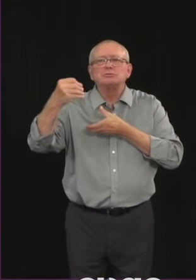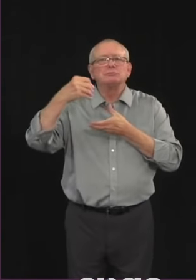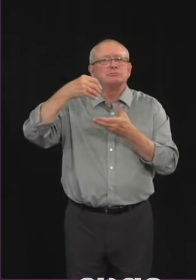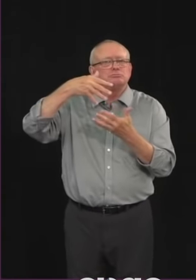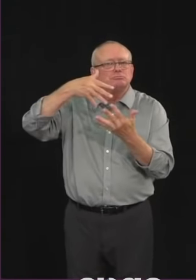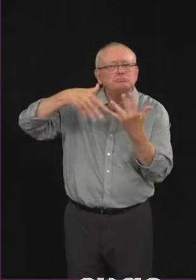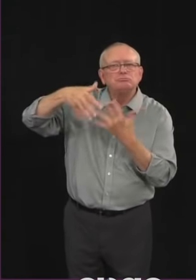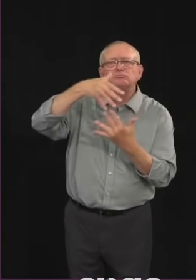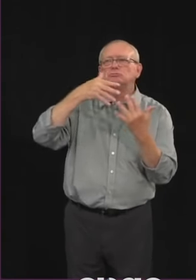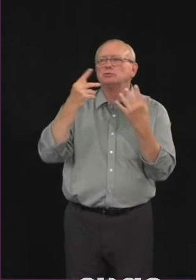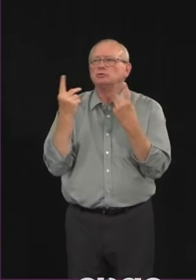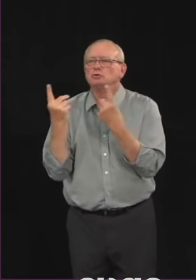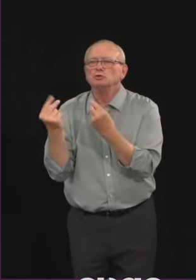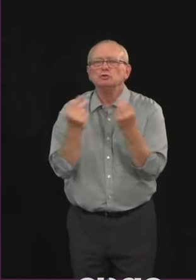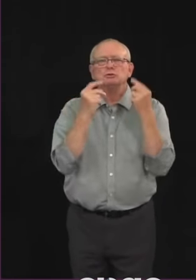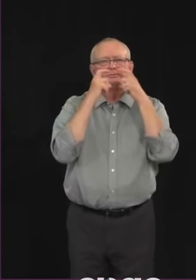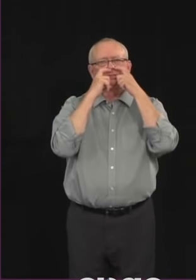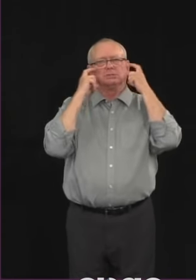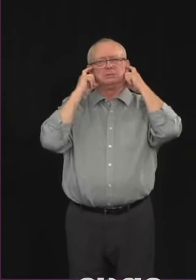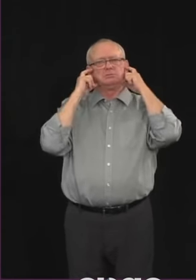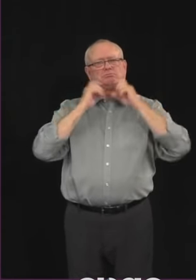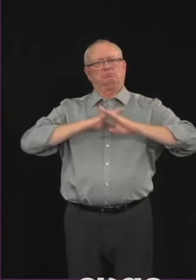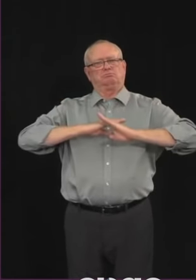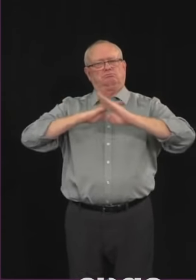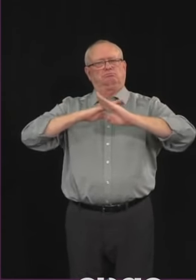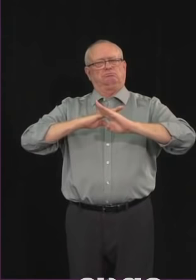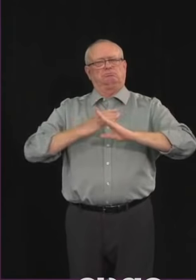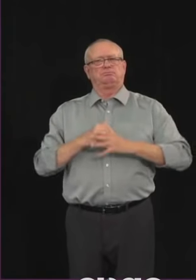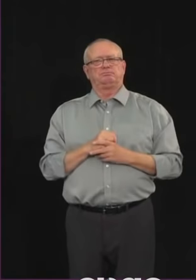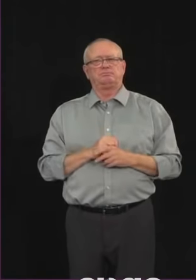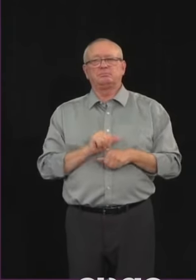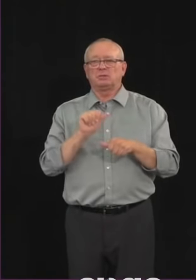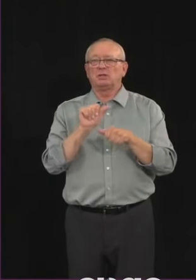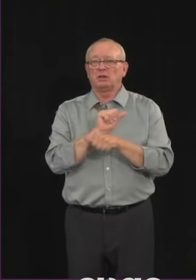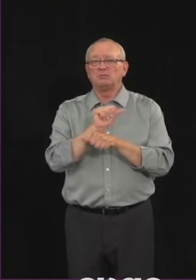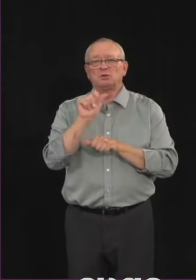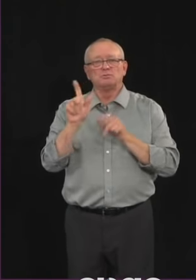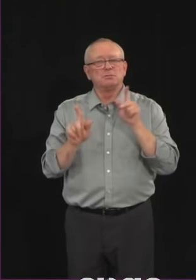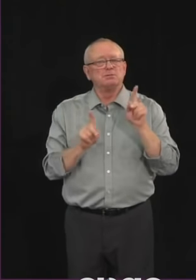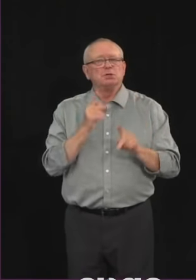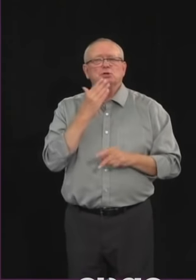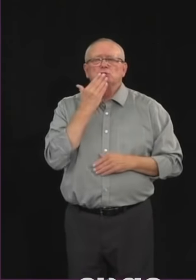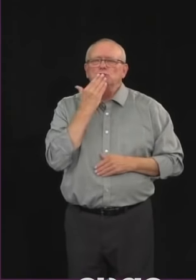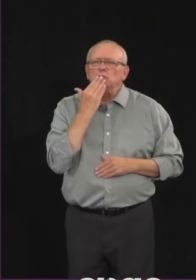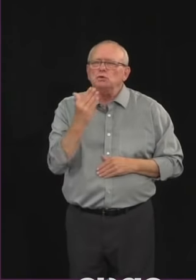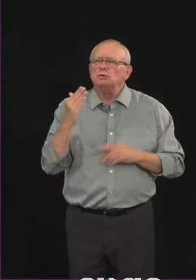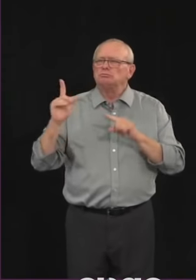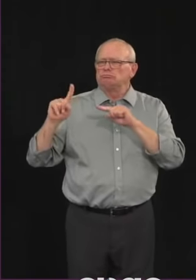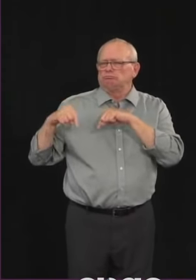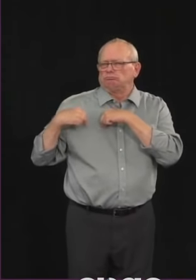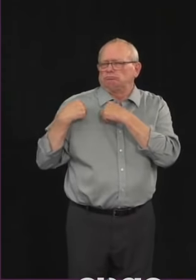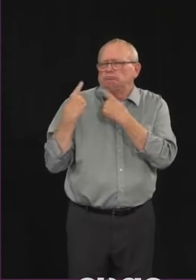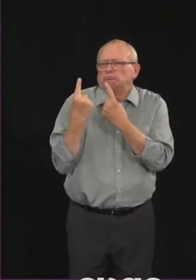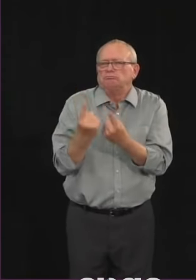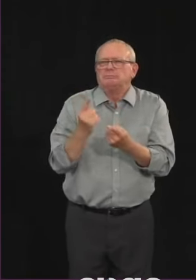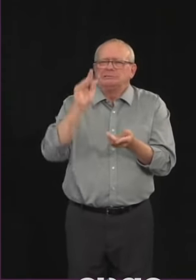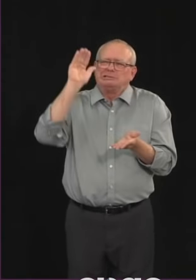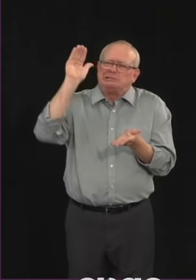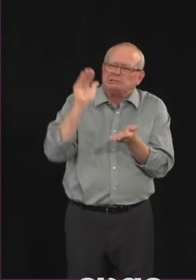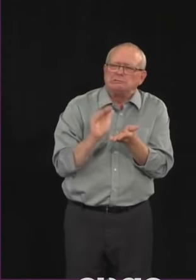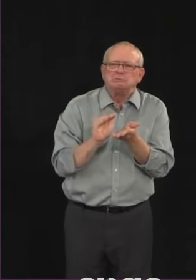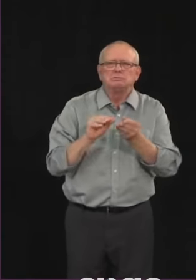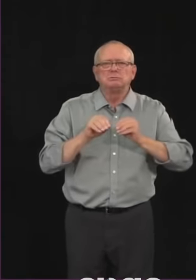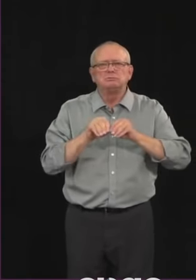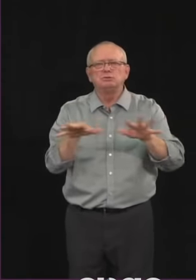COVID up until now and it's why we've had some of the best results in the world with a lighter regulatory approach